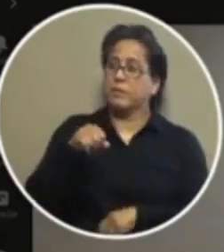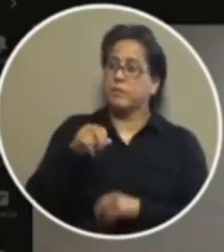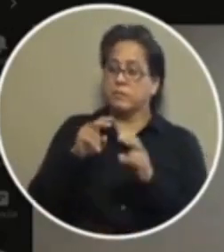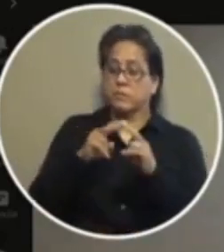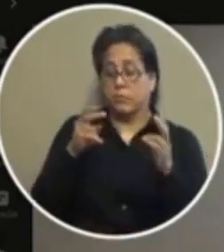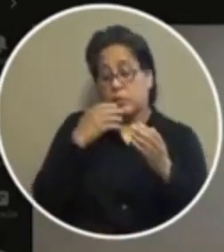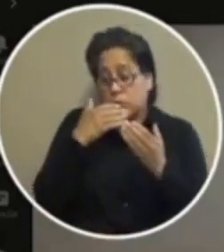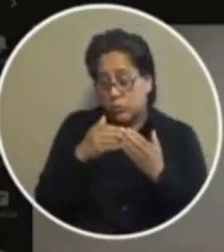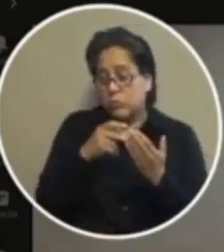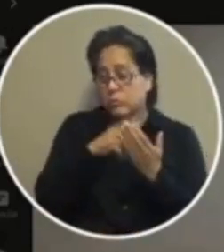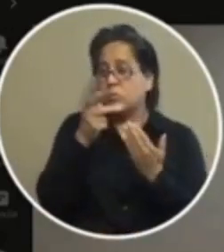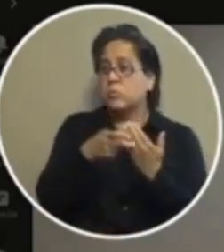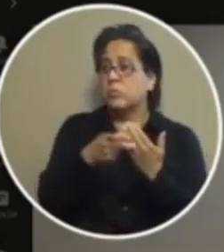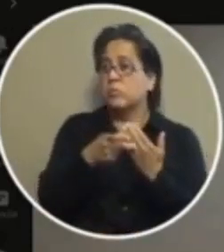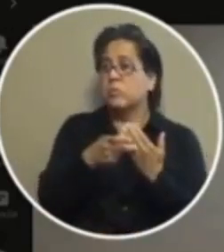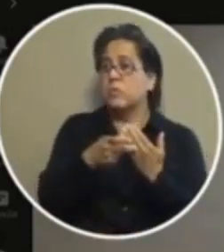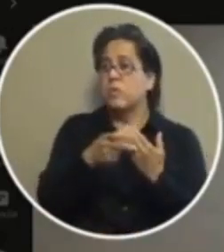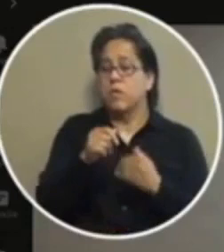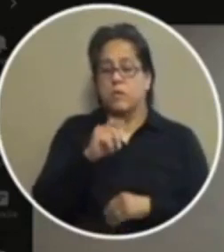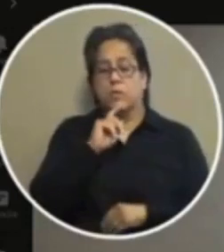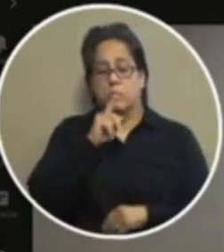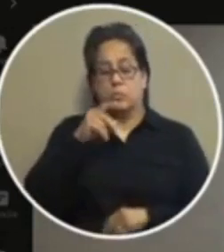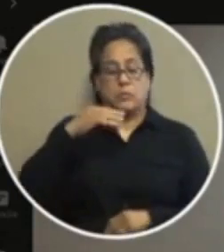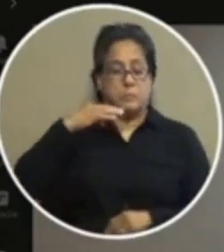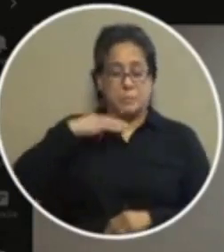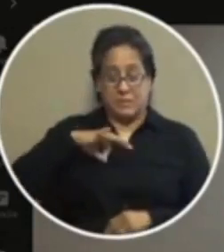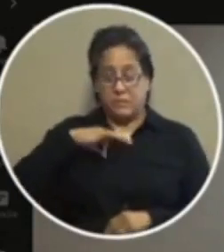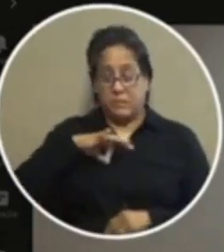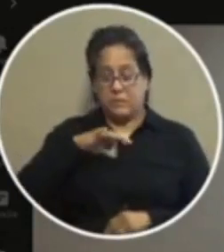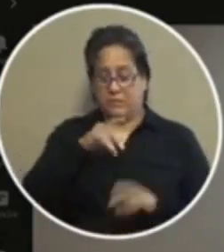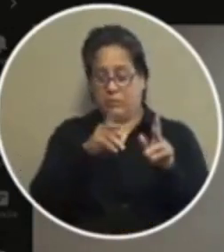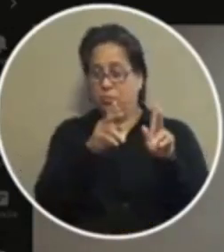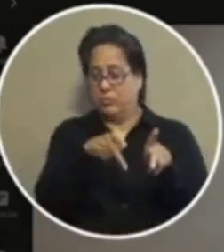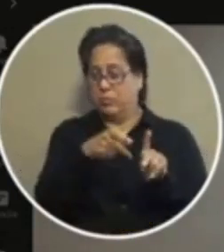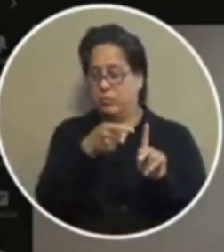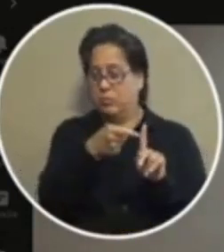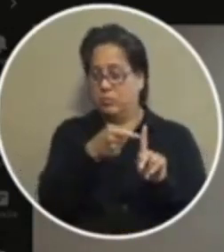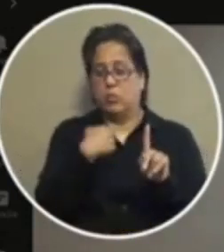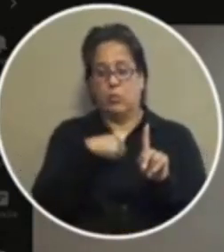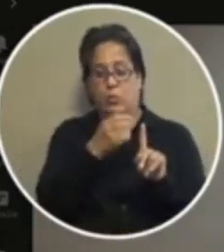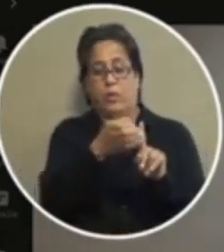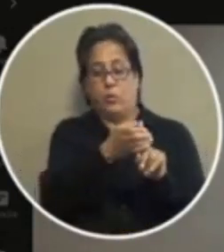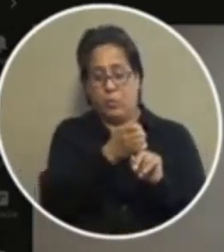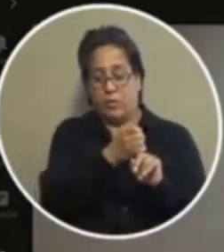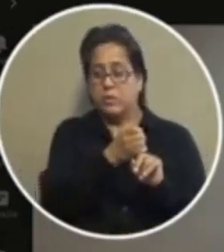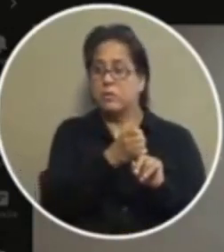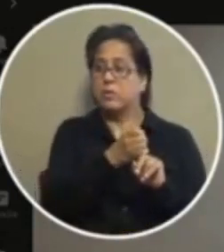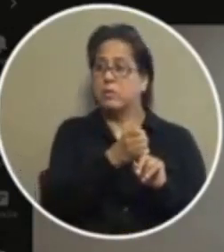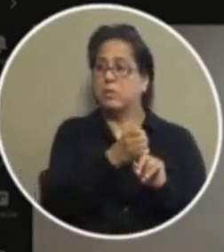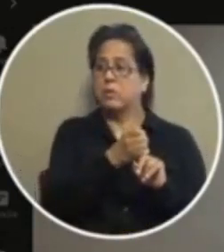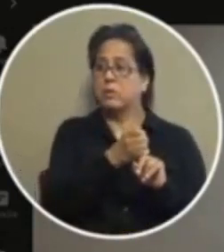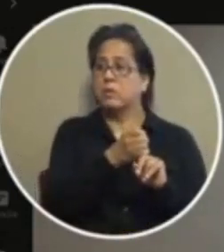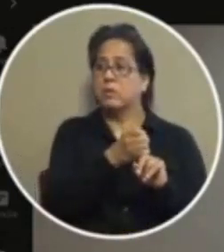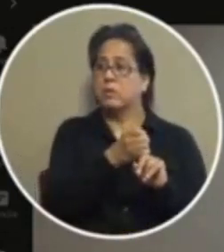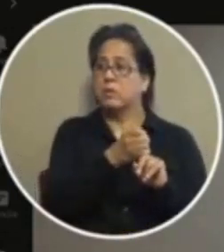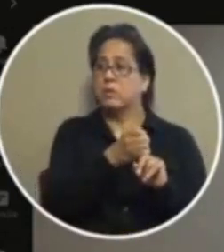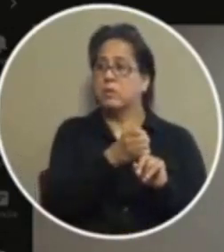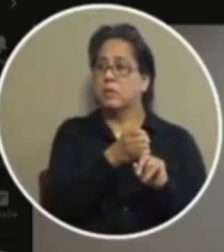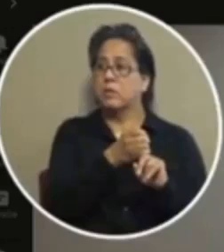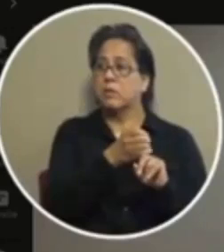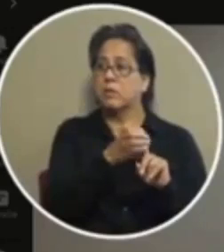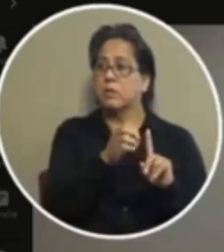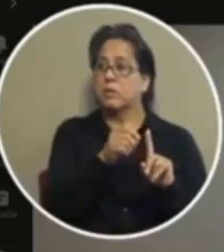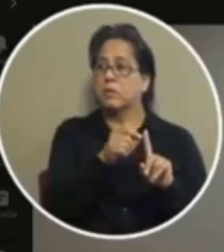very good program one i mean the real benefit is to the suspect we arrested them for the attorney's instrument to the topic